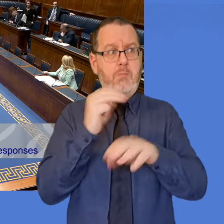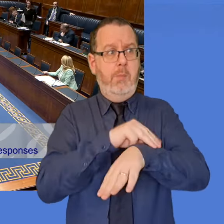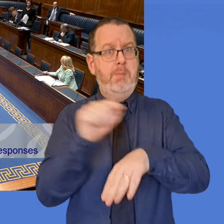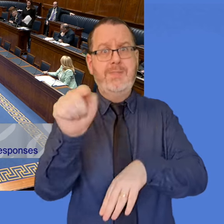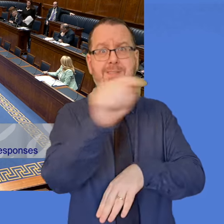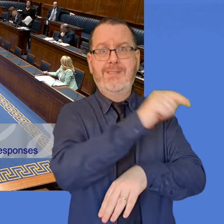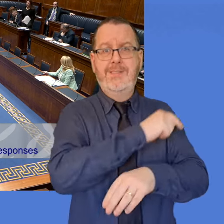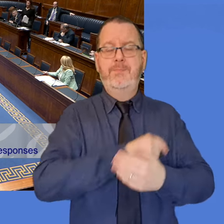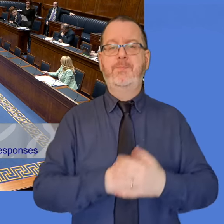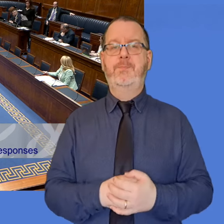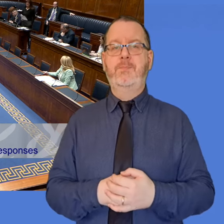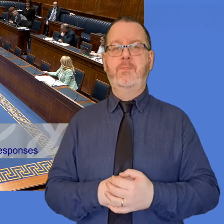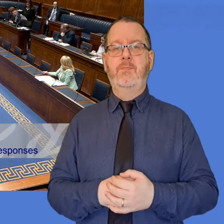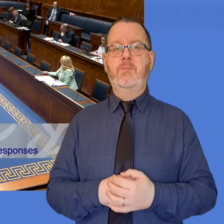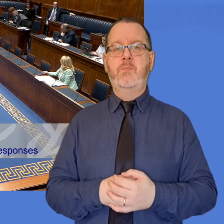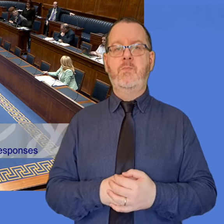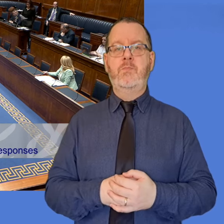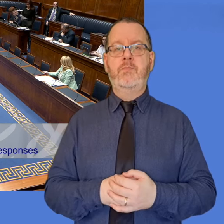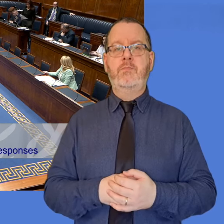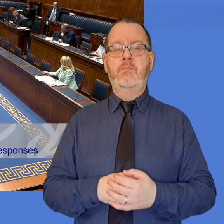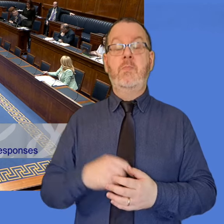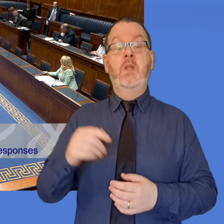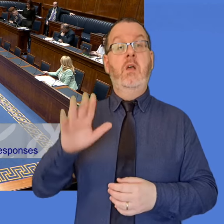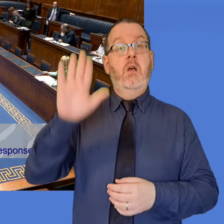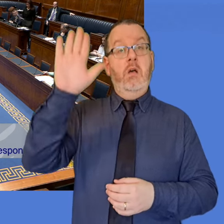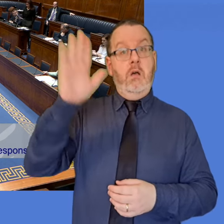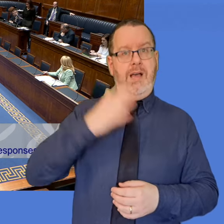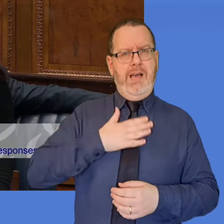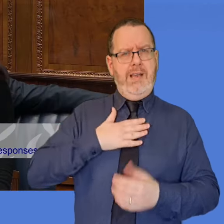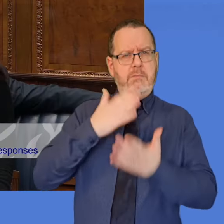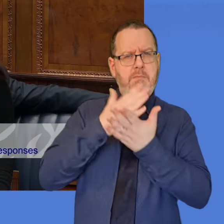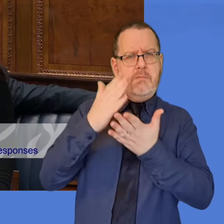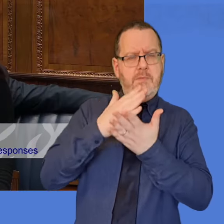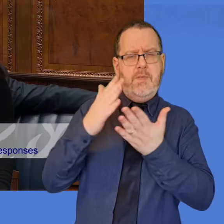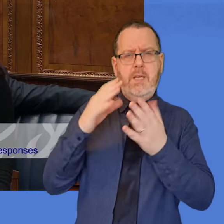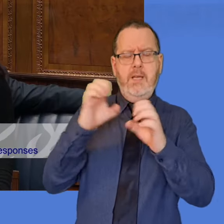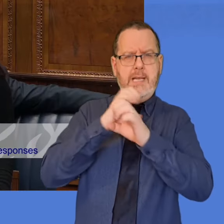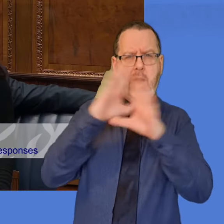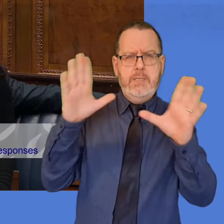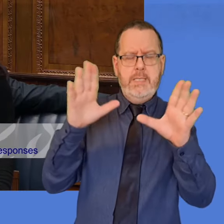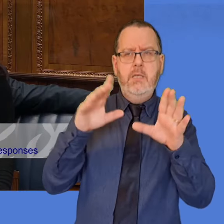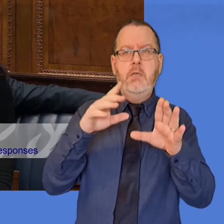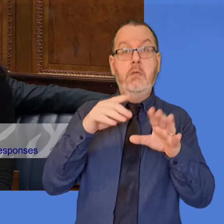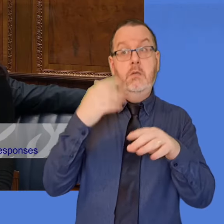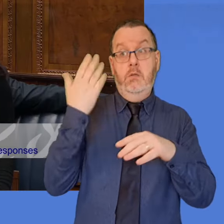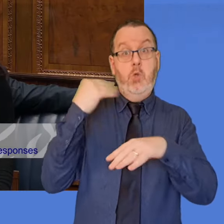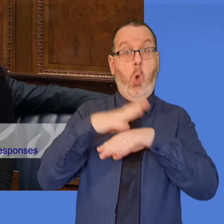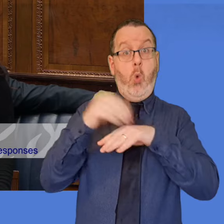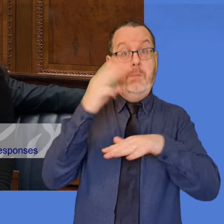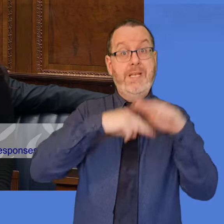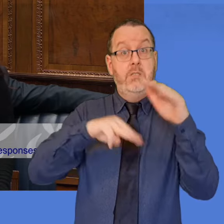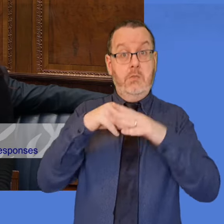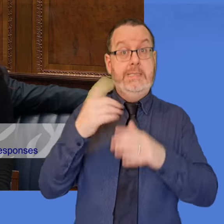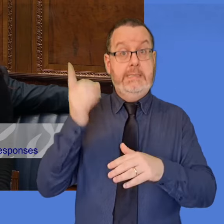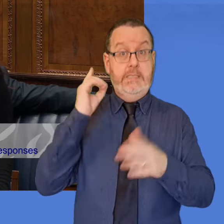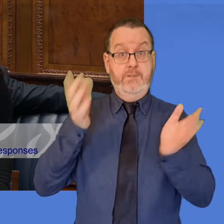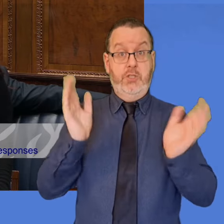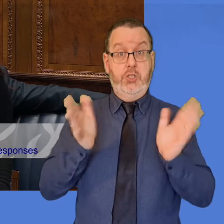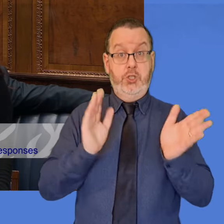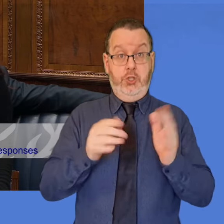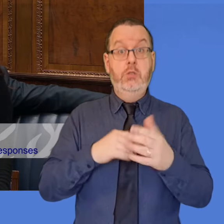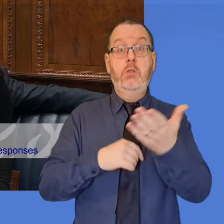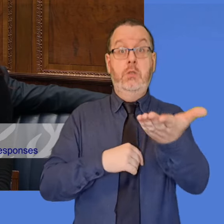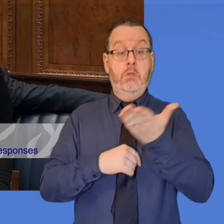just on that point and seeking clarity for those families and our constituents, was the Minister's predecessor doing something wrong by answering members'